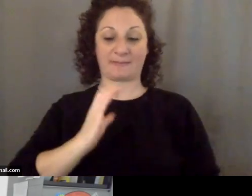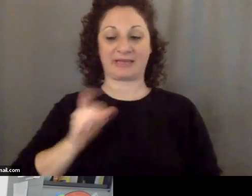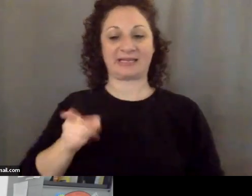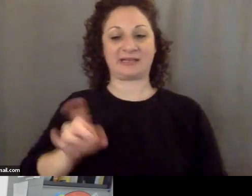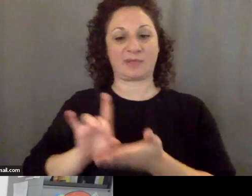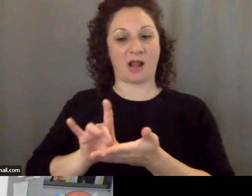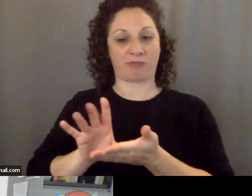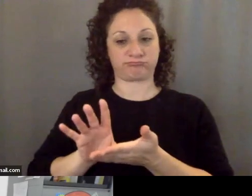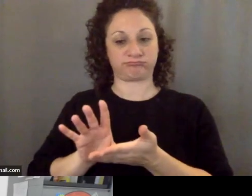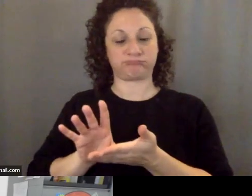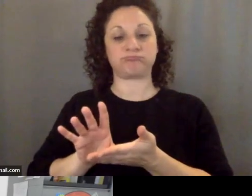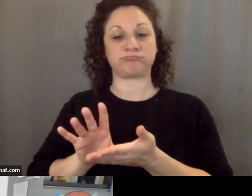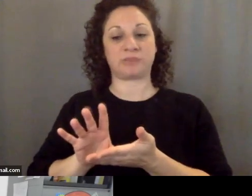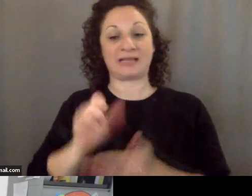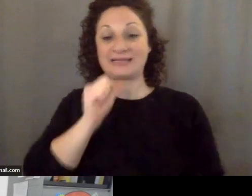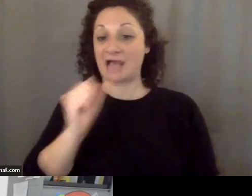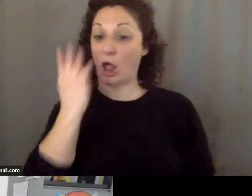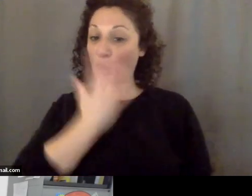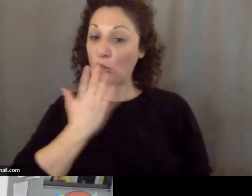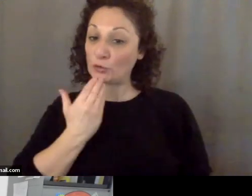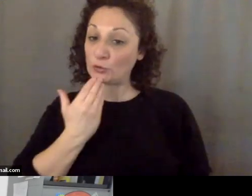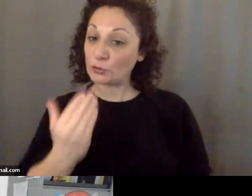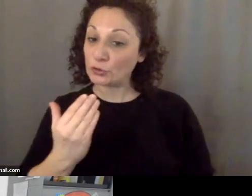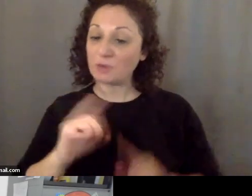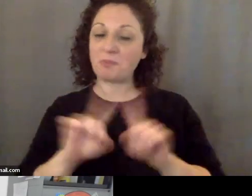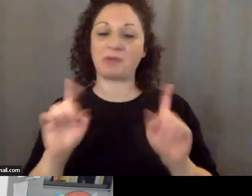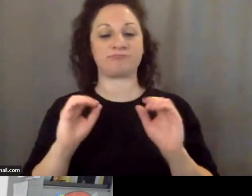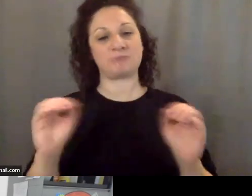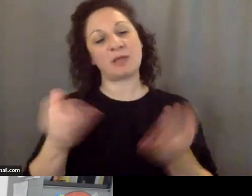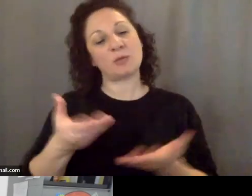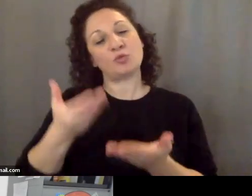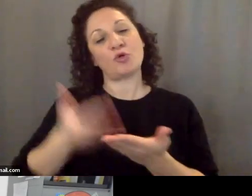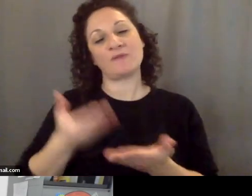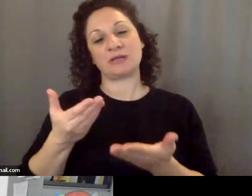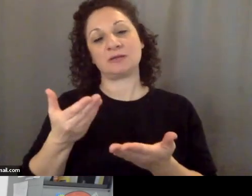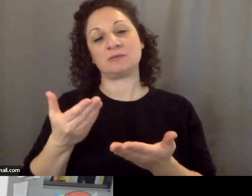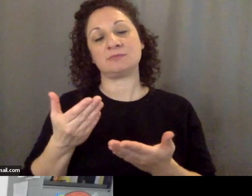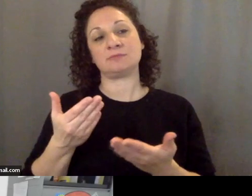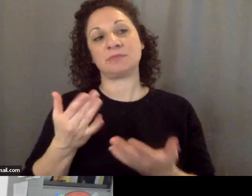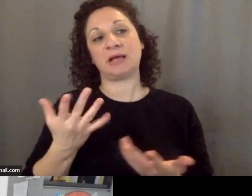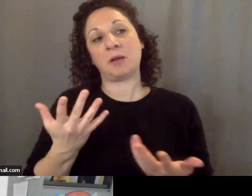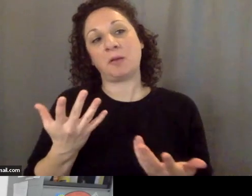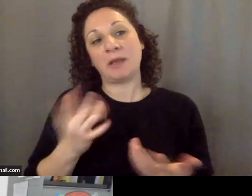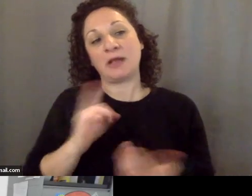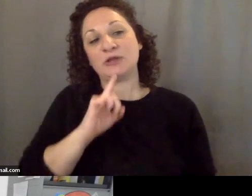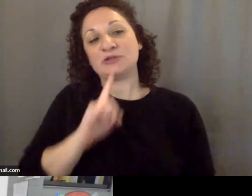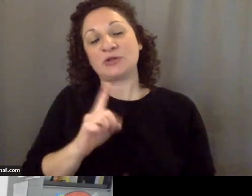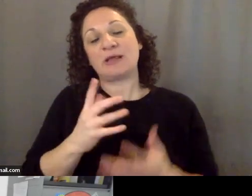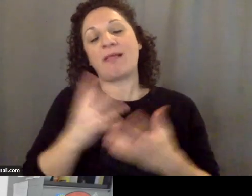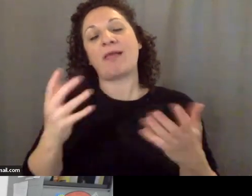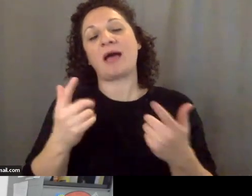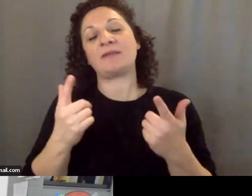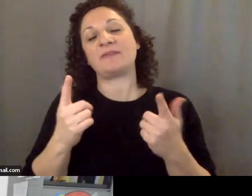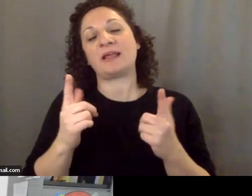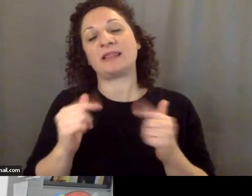which doesn't look good but as I say nothing has been proven but there are certainly a lot of things that look odd